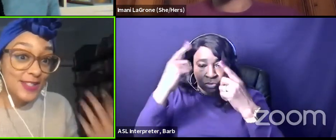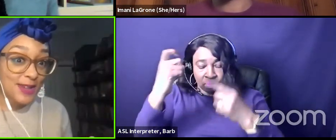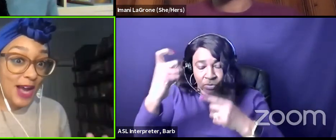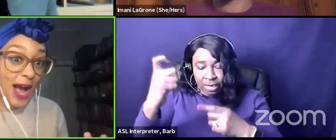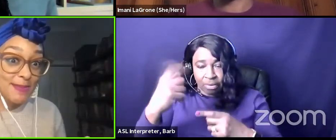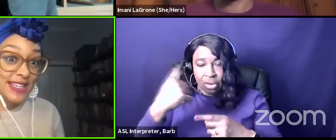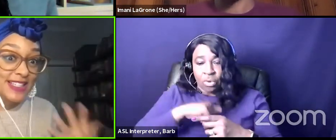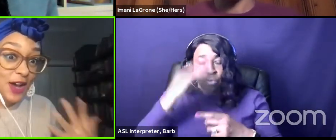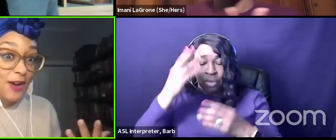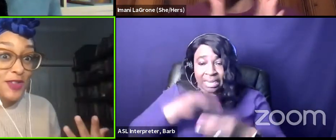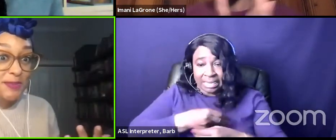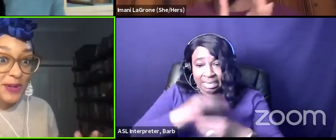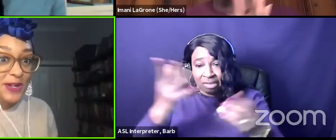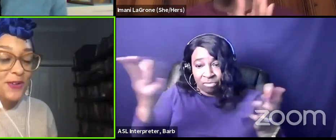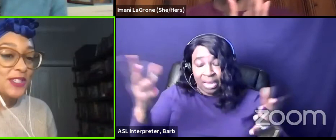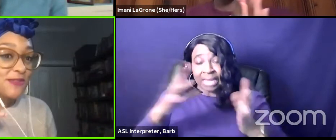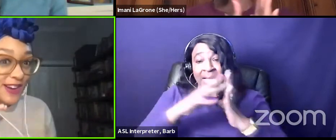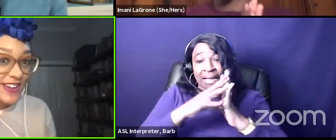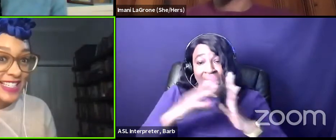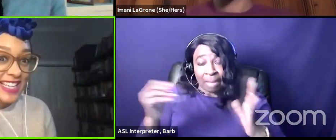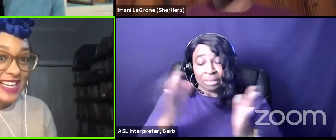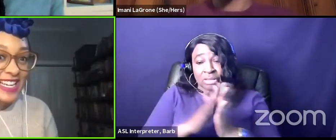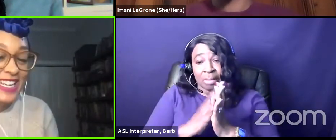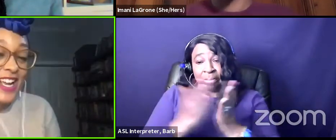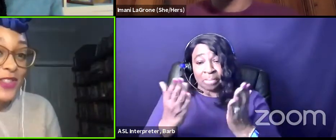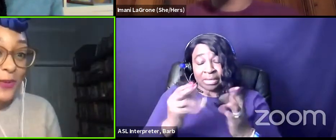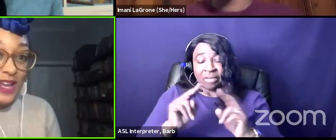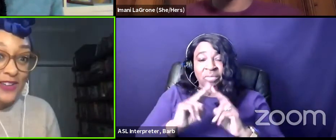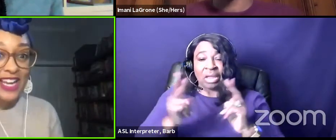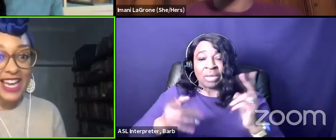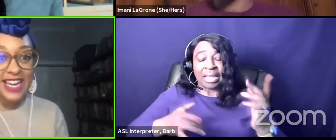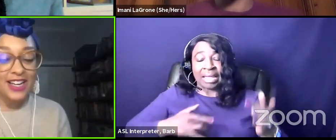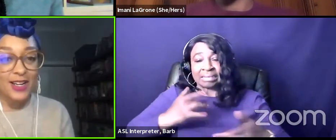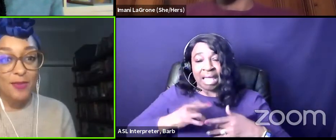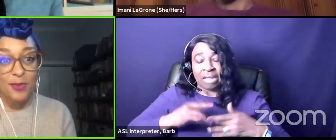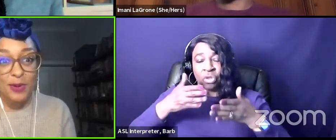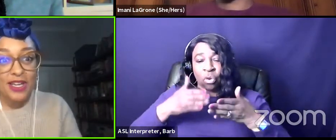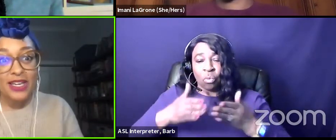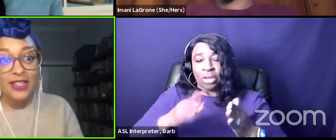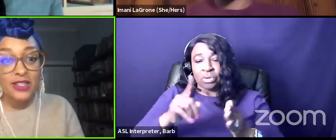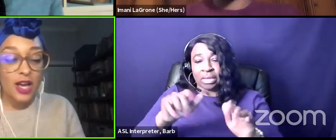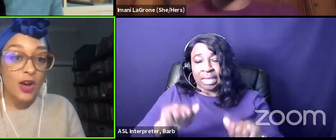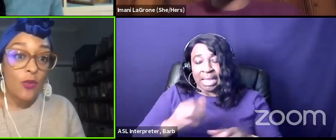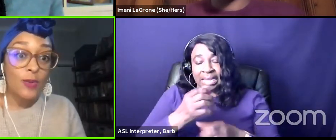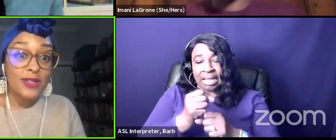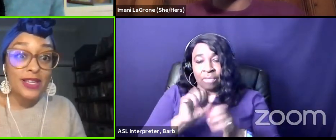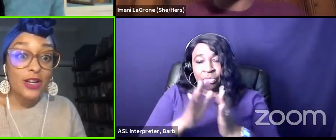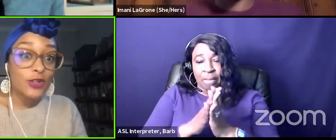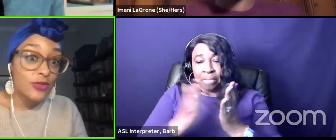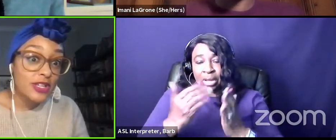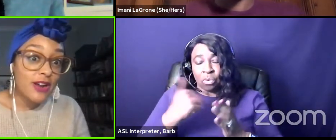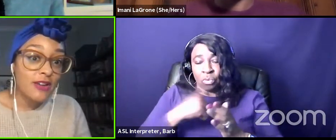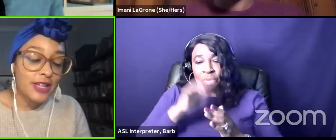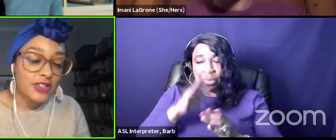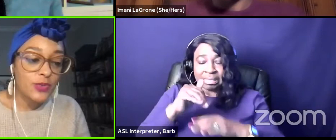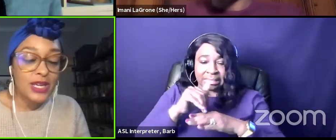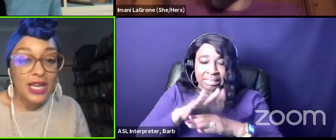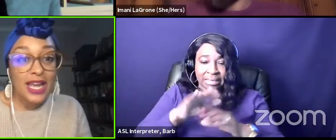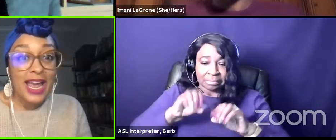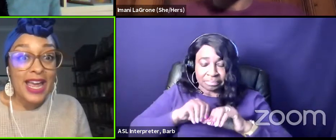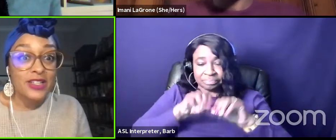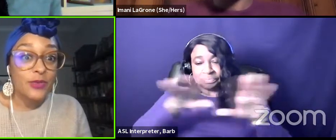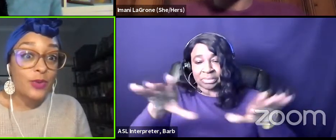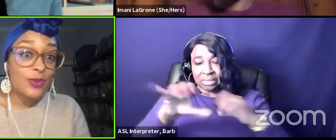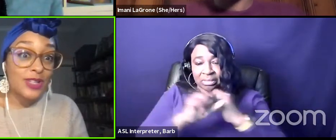away some copies of the book which is very exciting the way you can get um the book is uh we'll be sending our newsletter out next